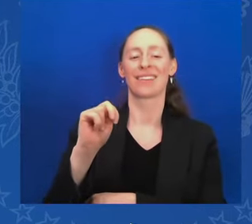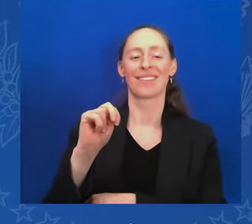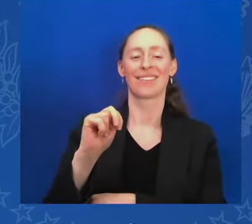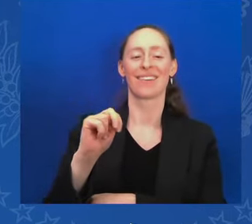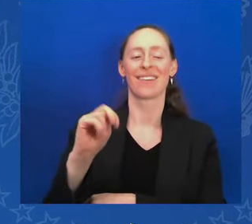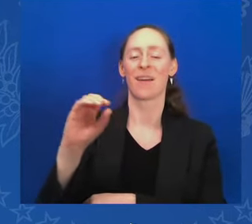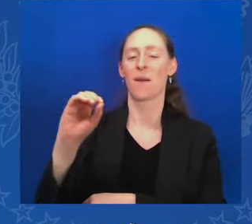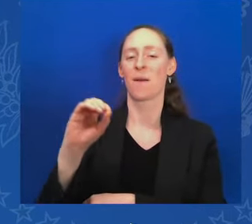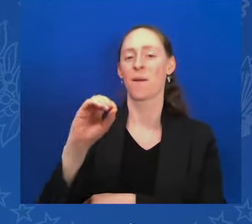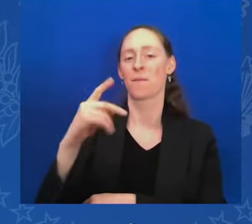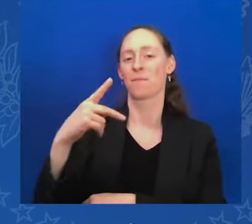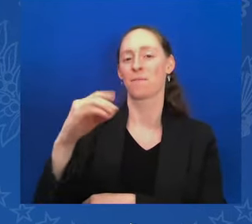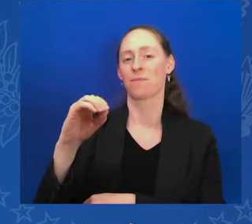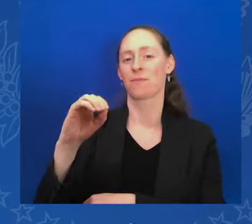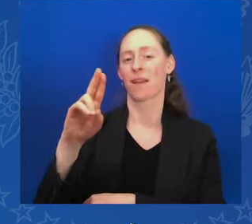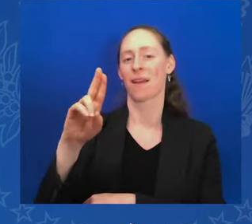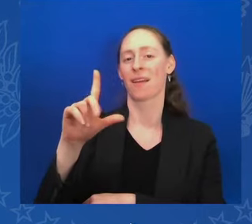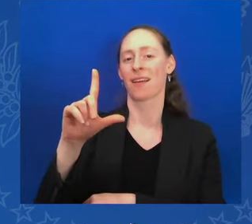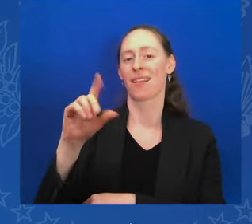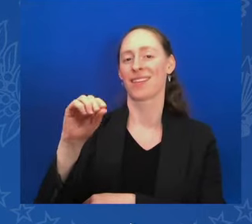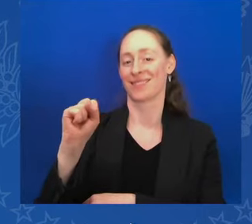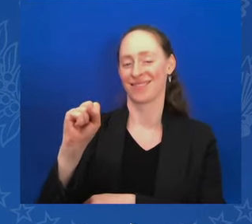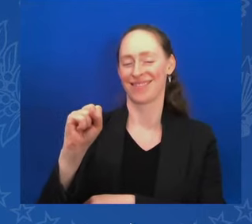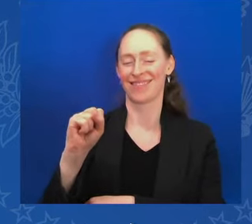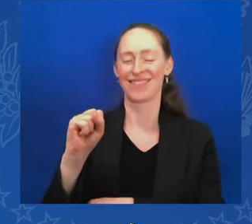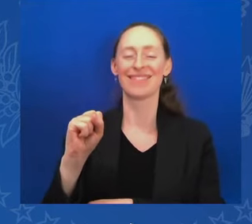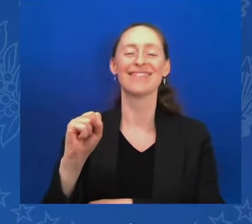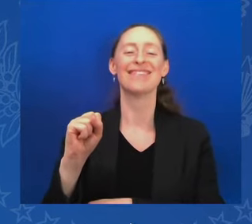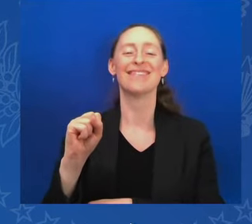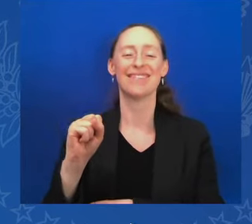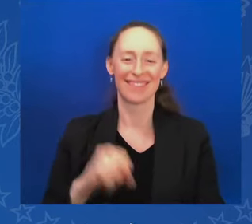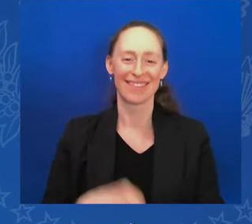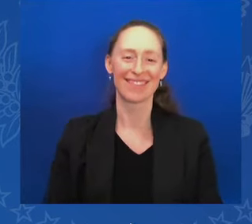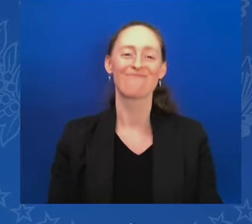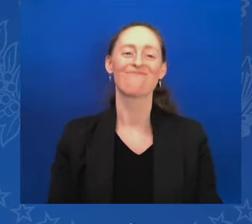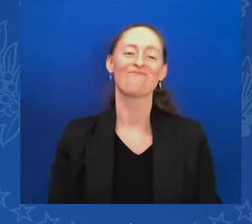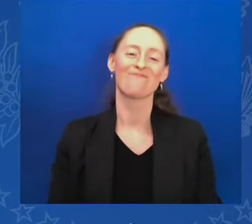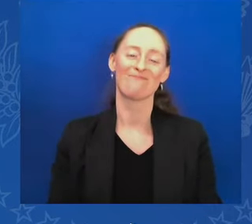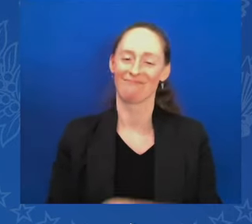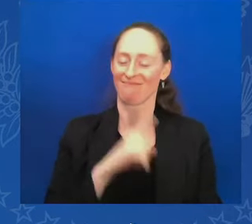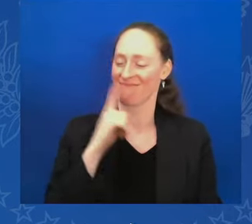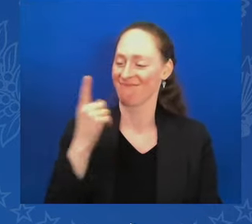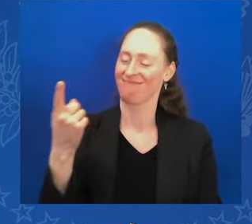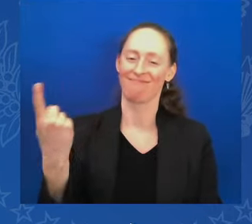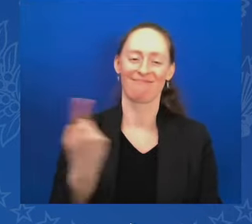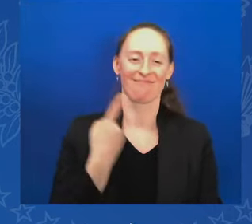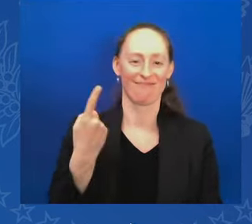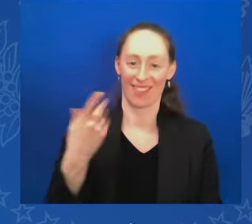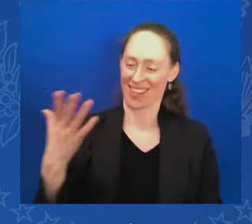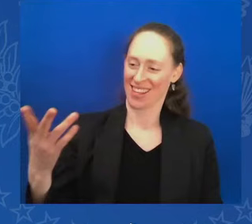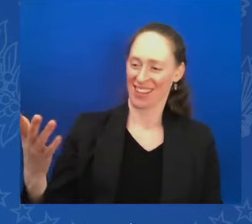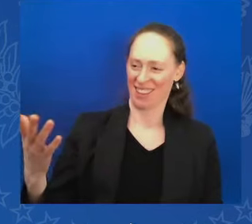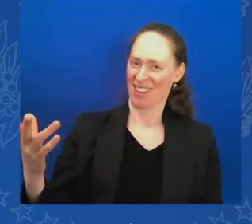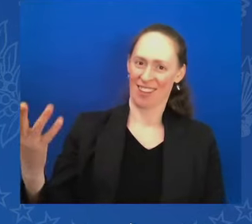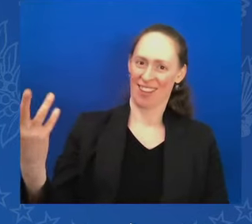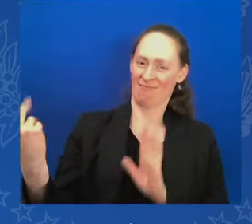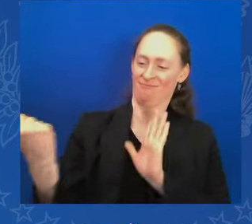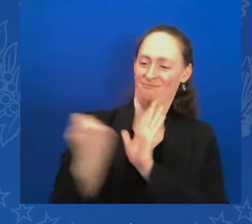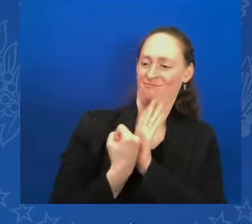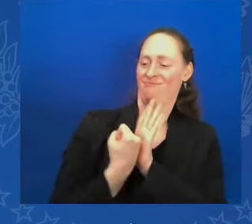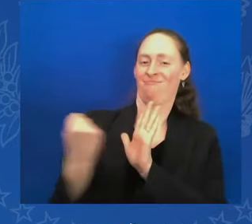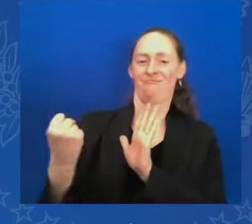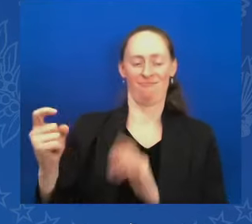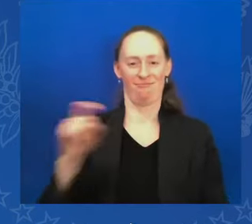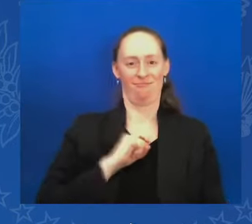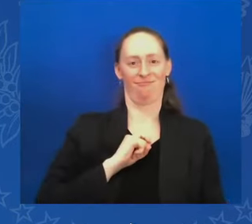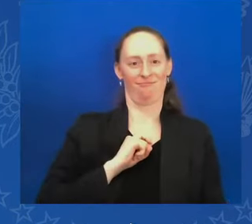So, your evidence, thank you for that introduction and for reminding us of the core values that unite Greece and America